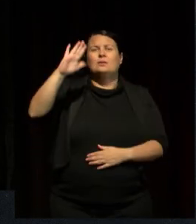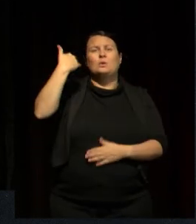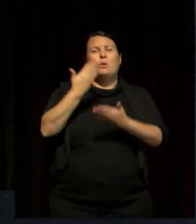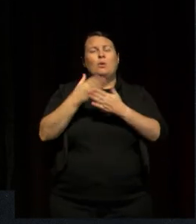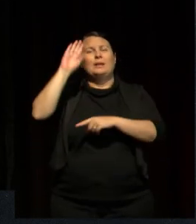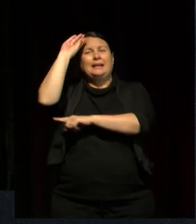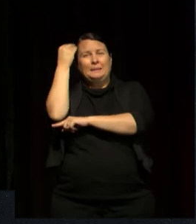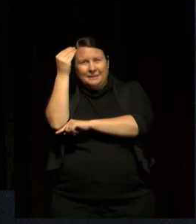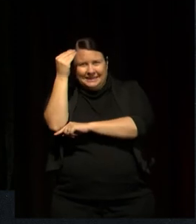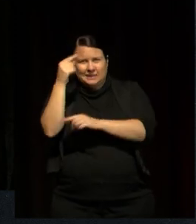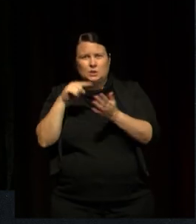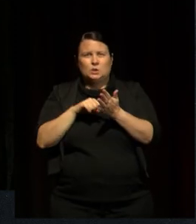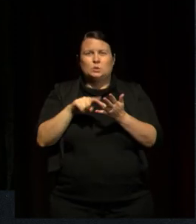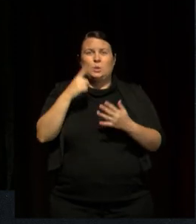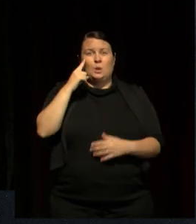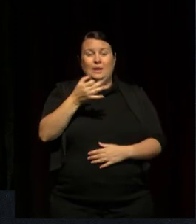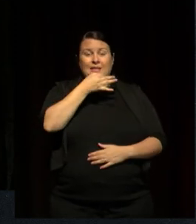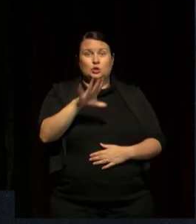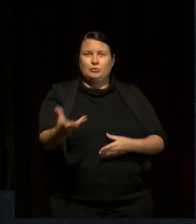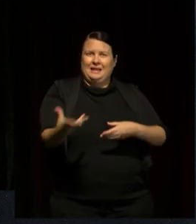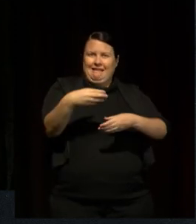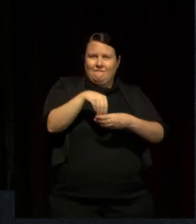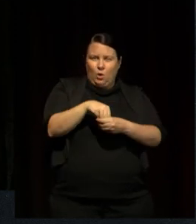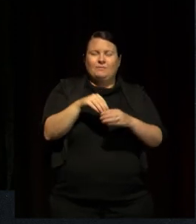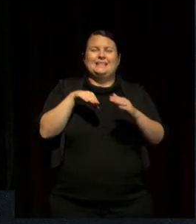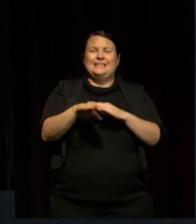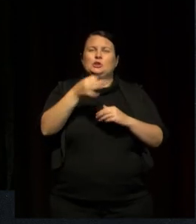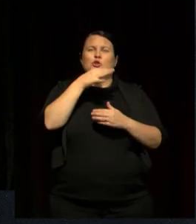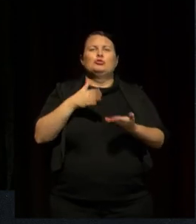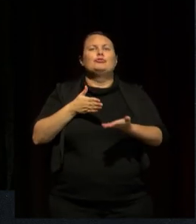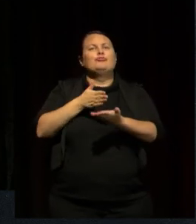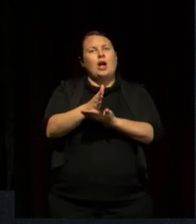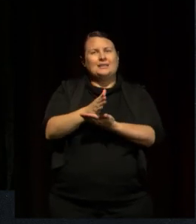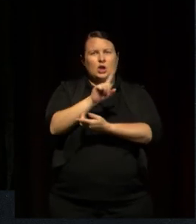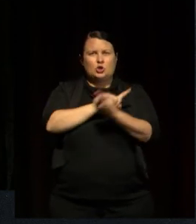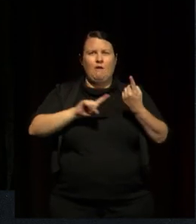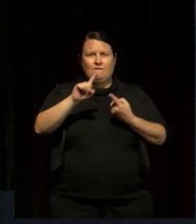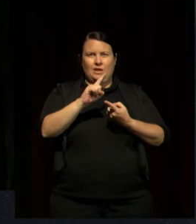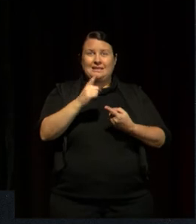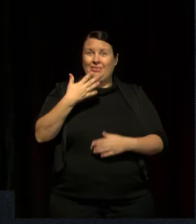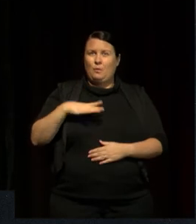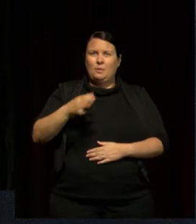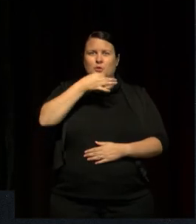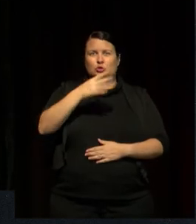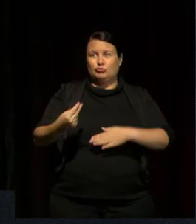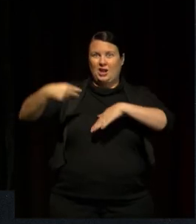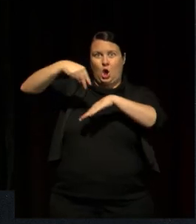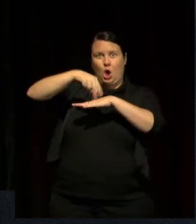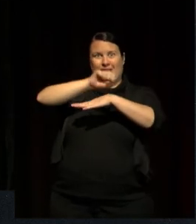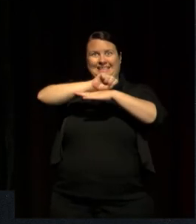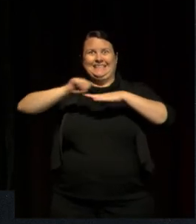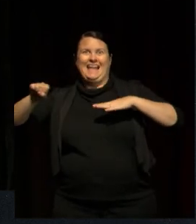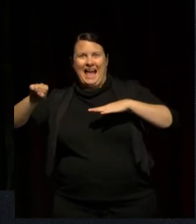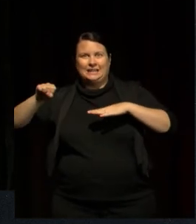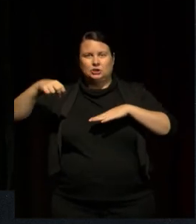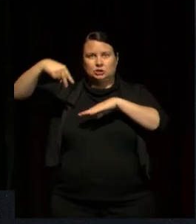a children's rights conference. And people wanted to put children on stage. And I thought, you can't do that.